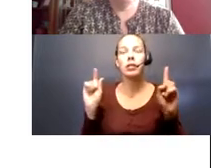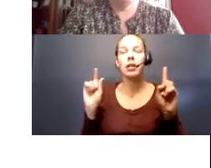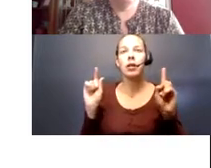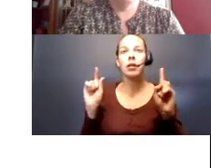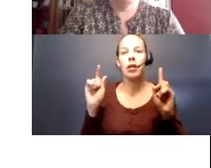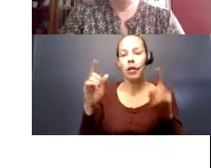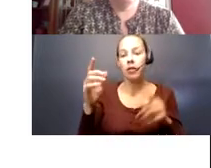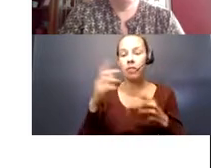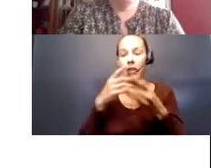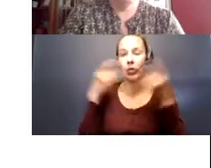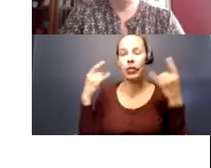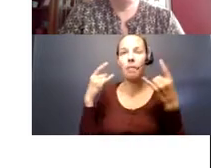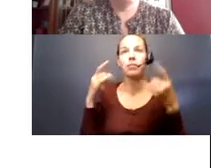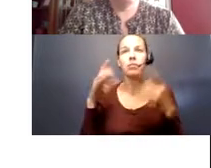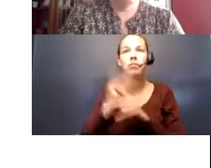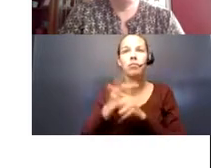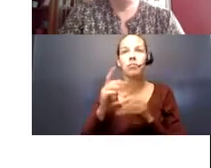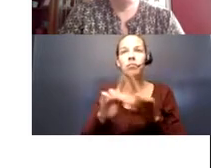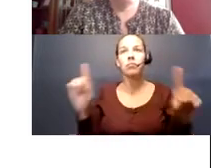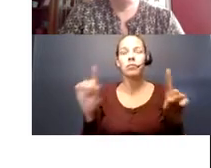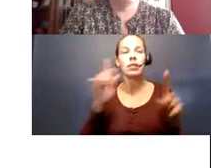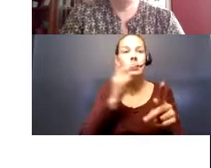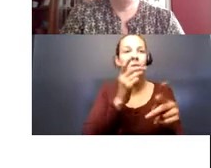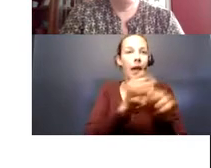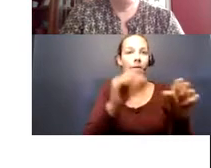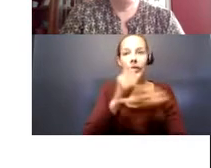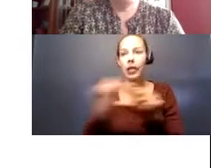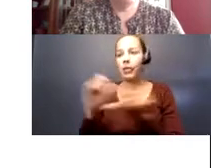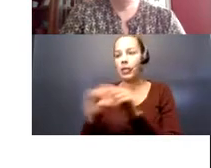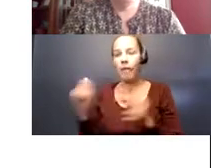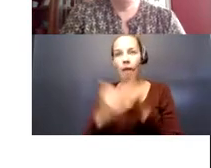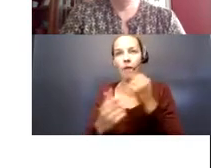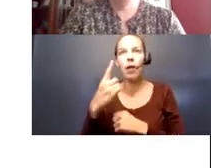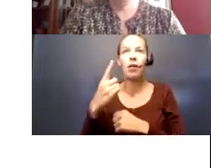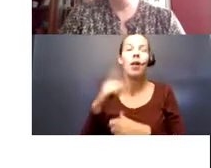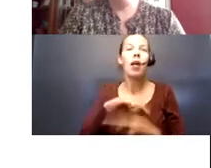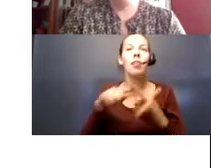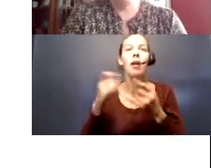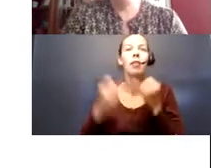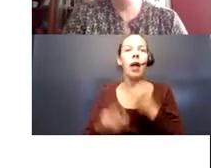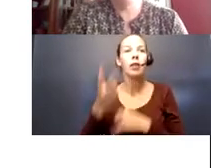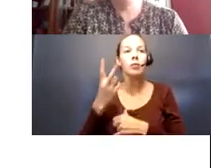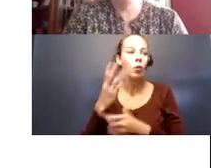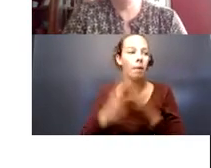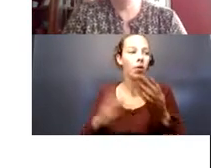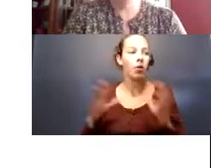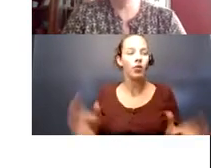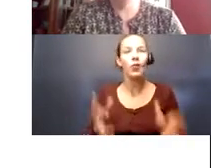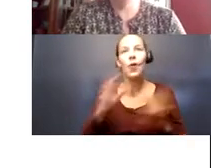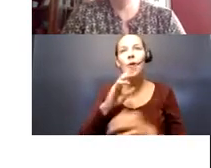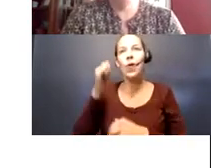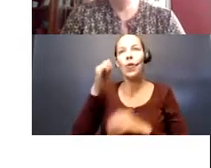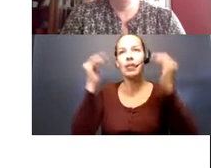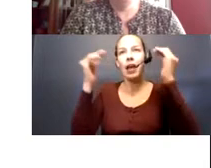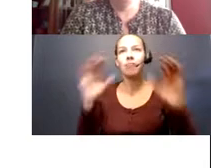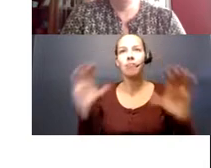have that mask on. And keep that distance. Keep them safe. Keep you safe. Keep our community safe. And then the last two pieces. Encourage older adults to stay